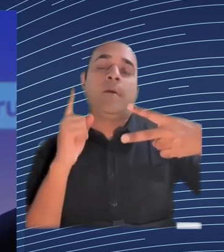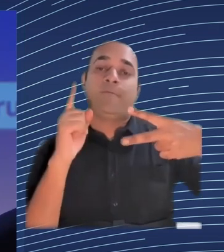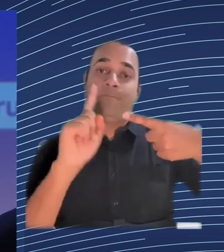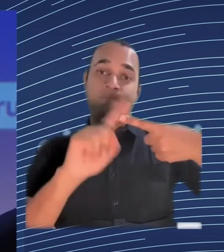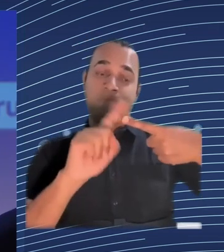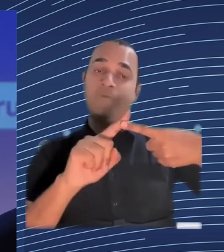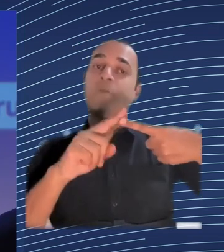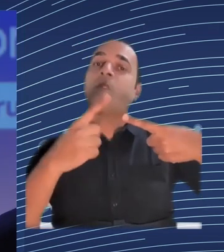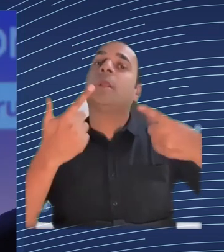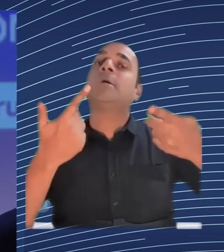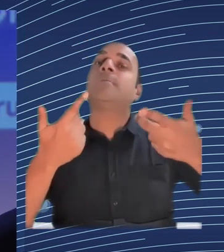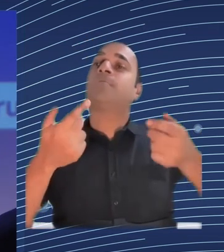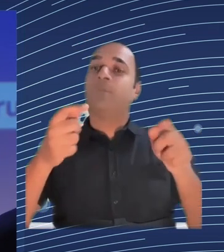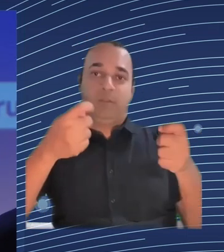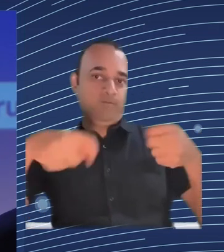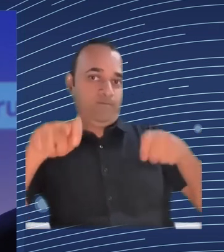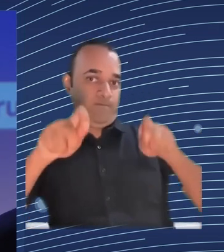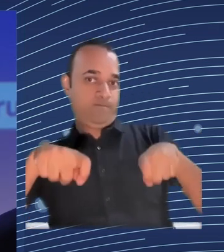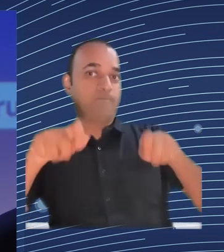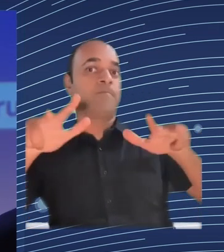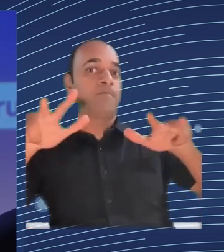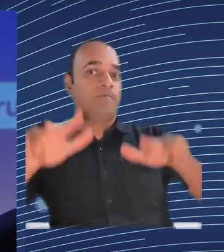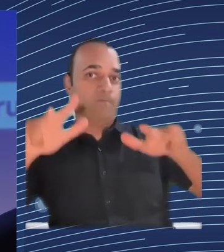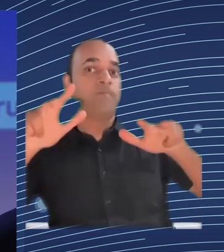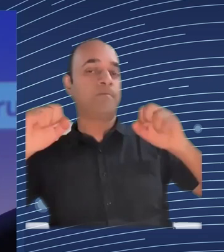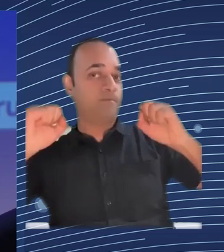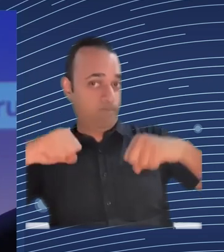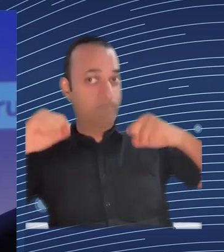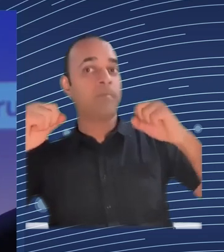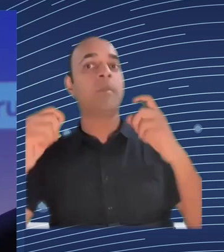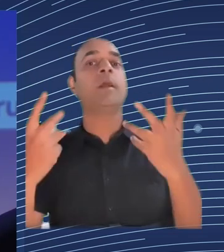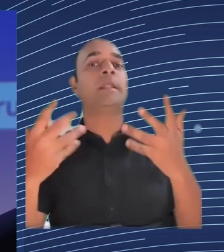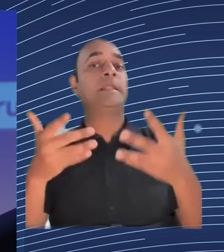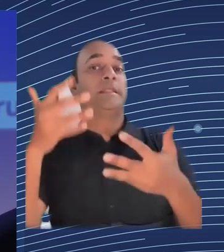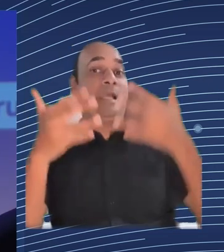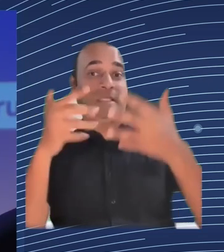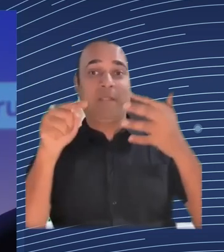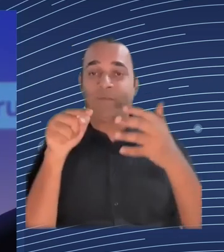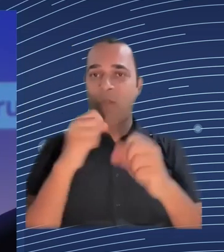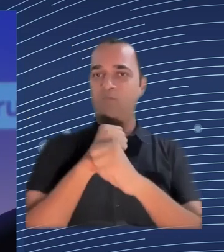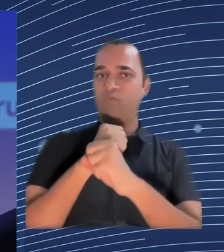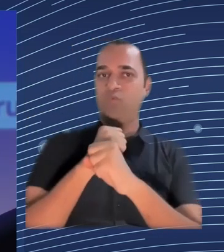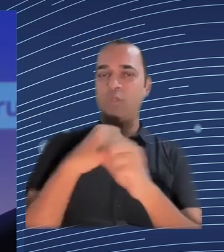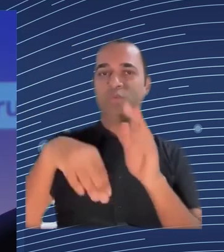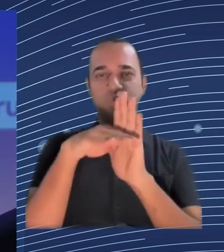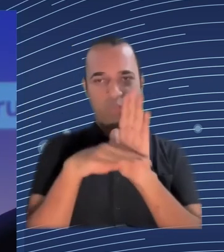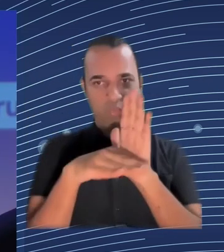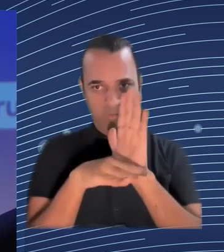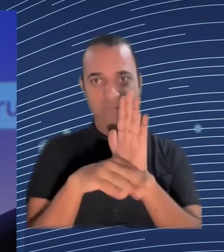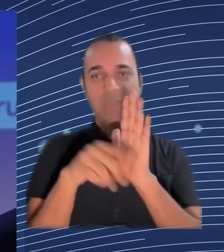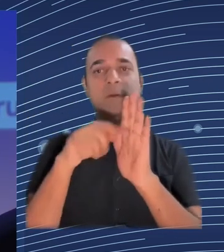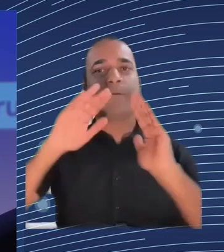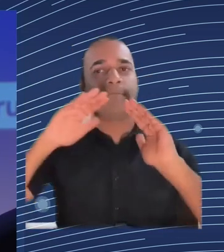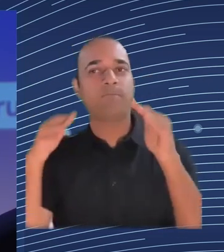history of labor law they don't trust consent of workers because usually there is not a real consent so why we